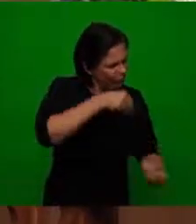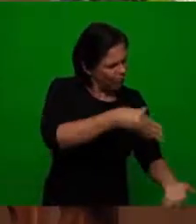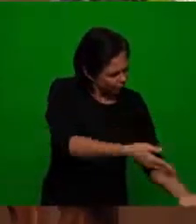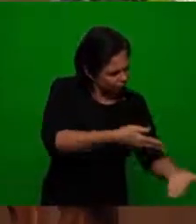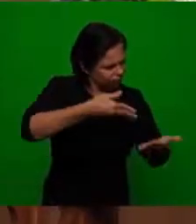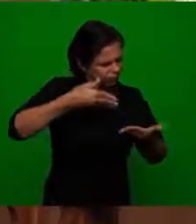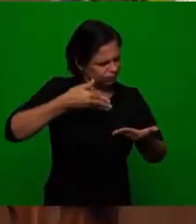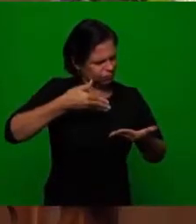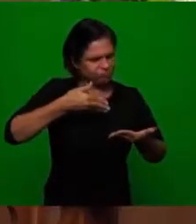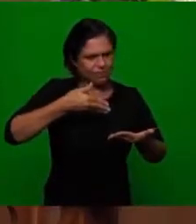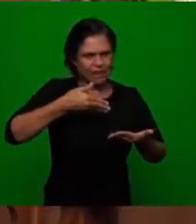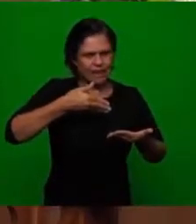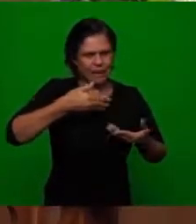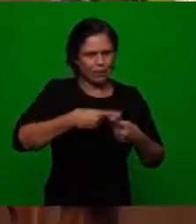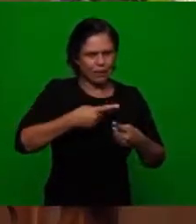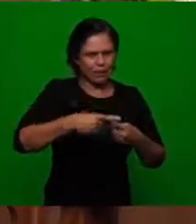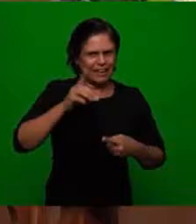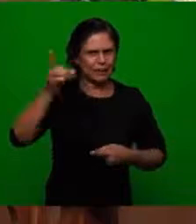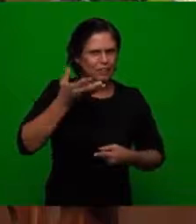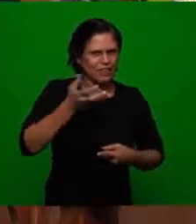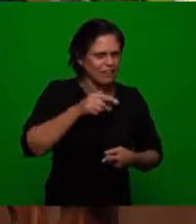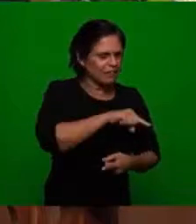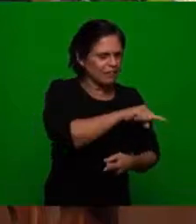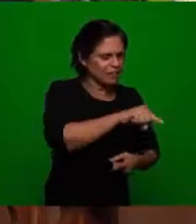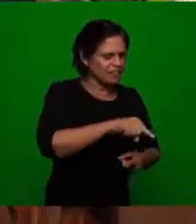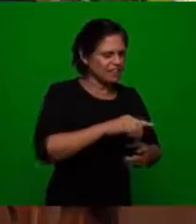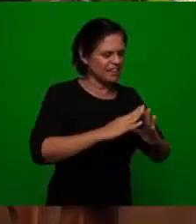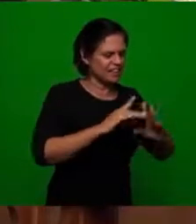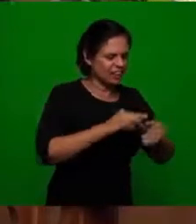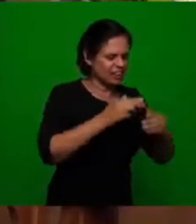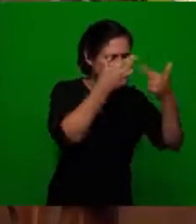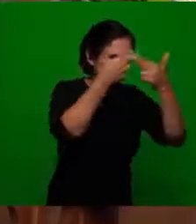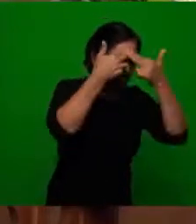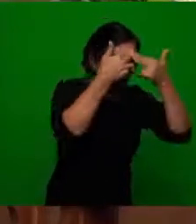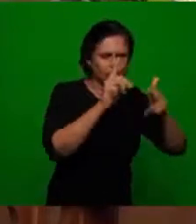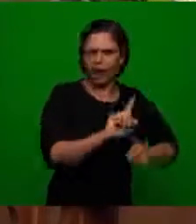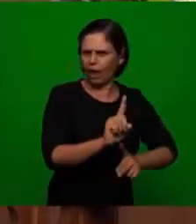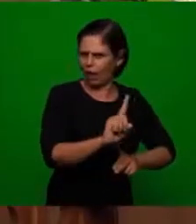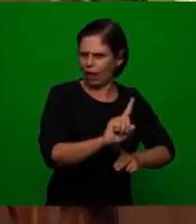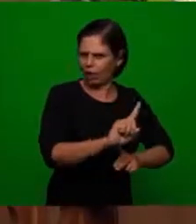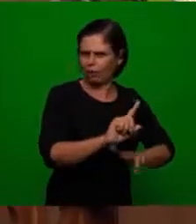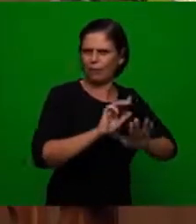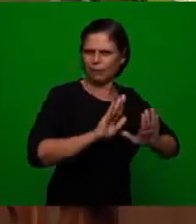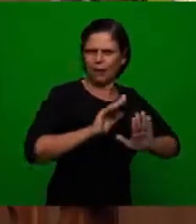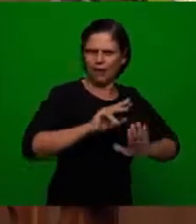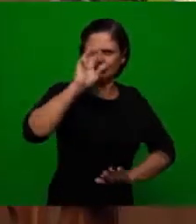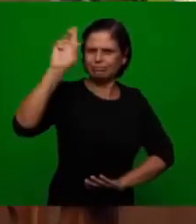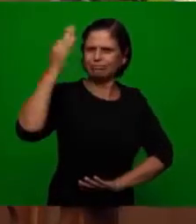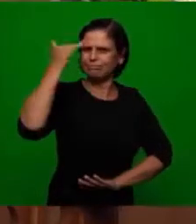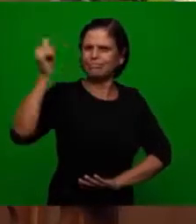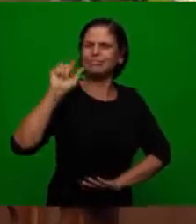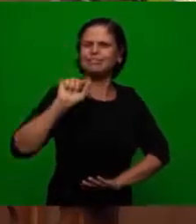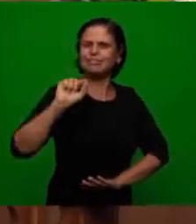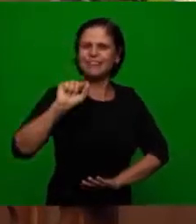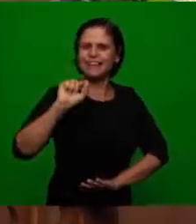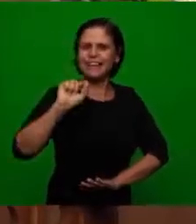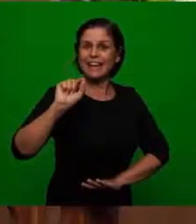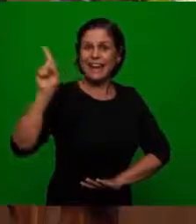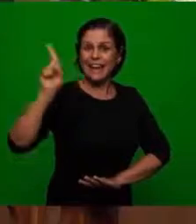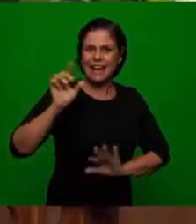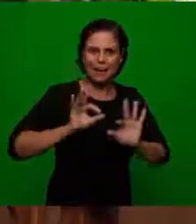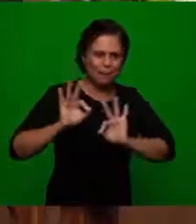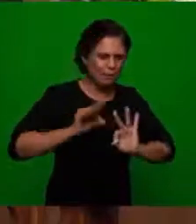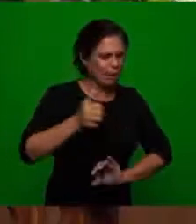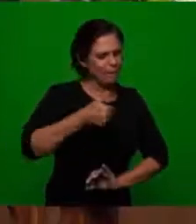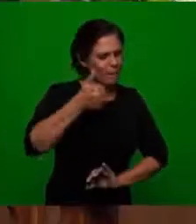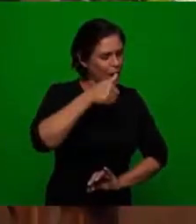and traumatized or the suffering of the church the church went through the suffering but the Lord knew that he